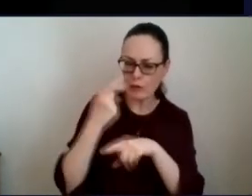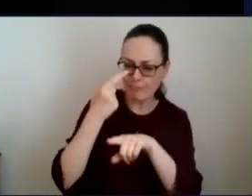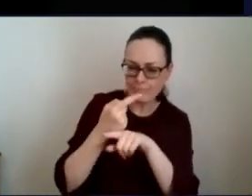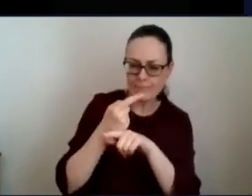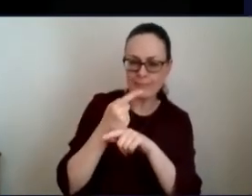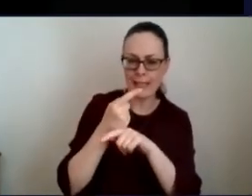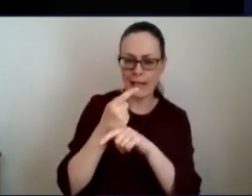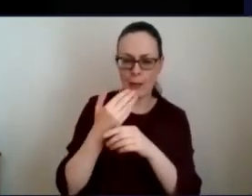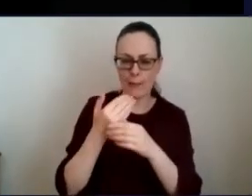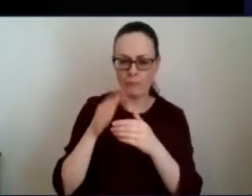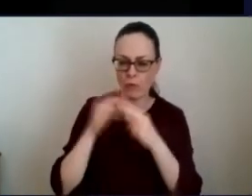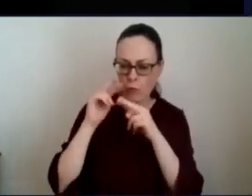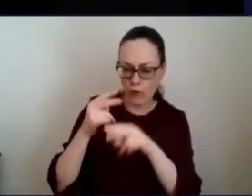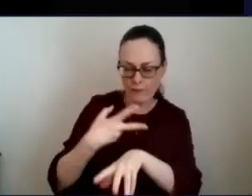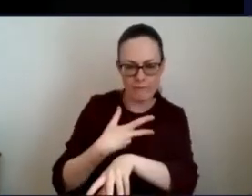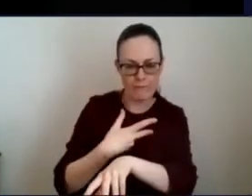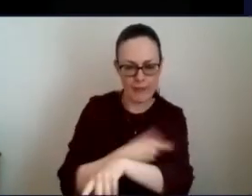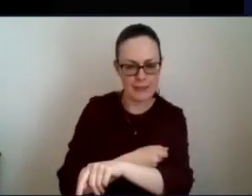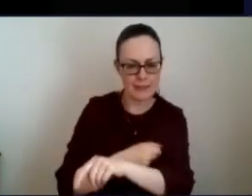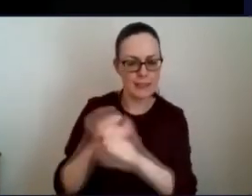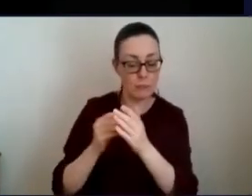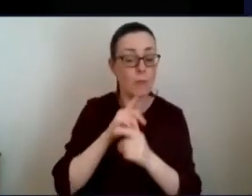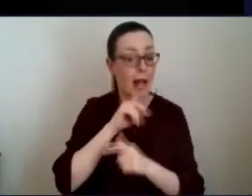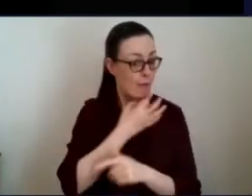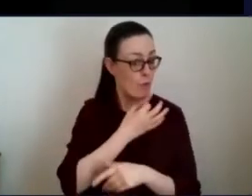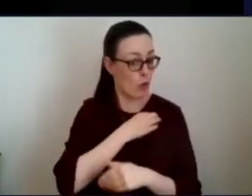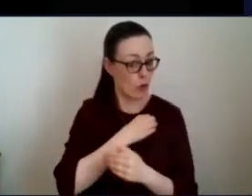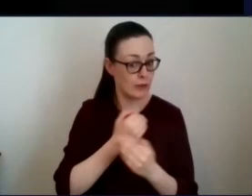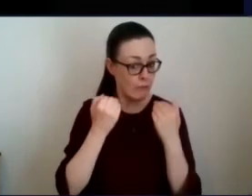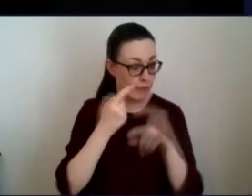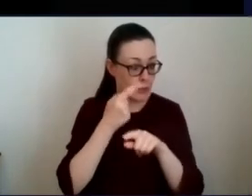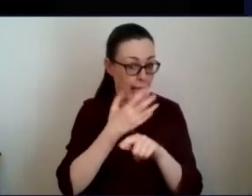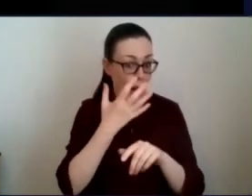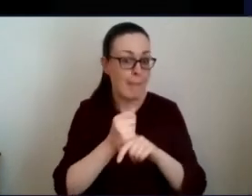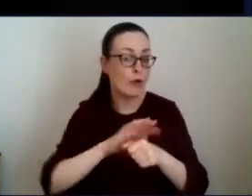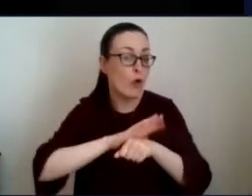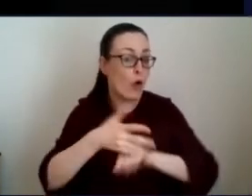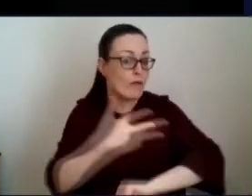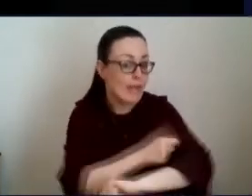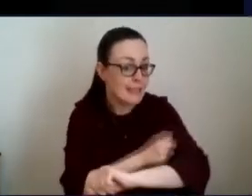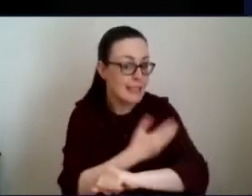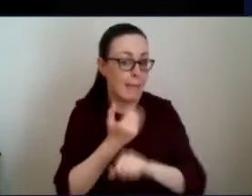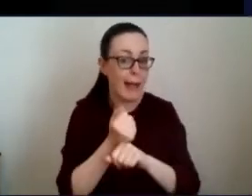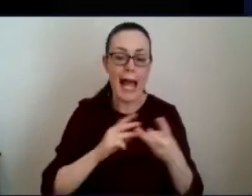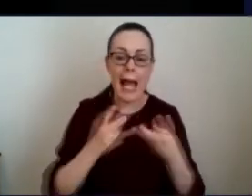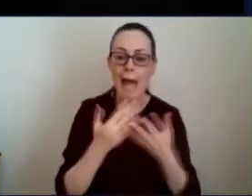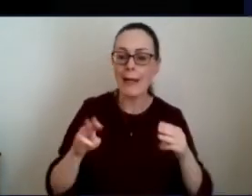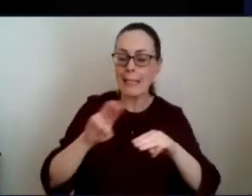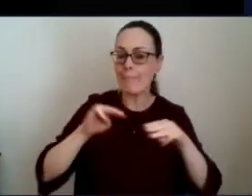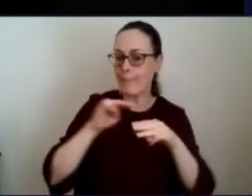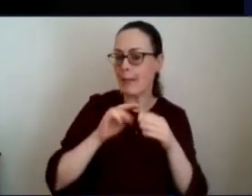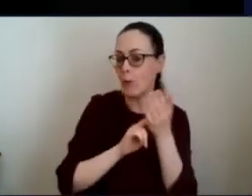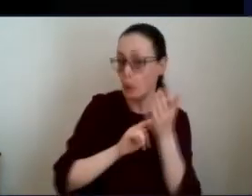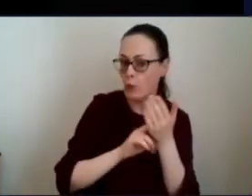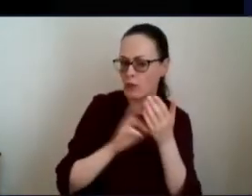areas and there's been very good data published on the uptake of the code with 19 vaccine uh across the different minorities in certain countries so that is something that